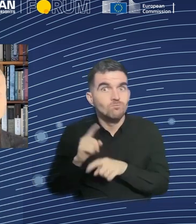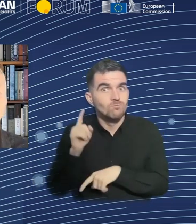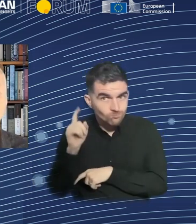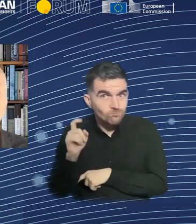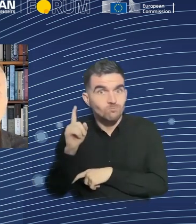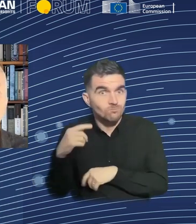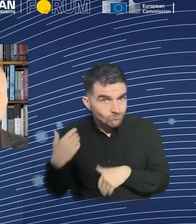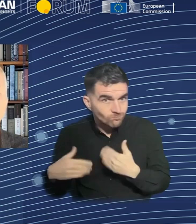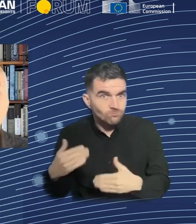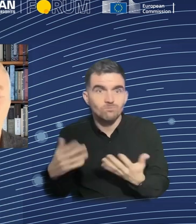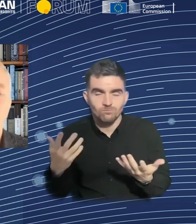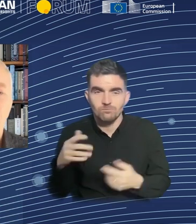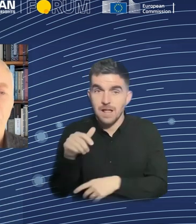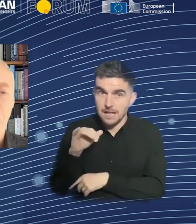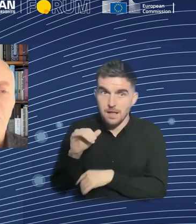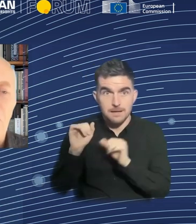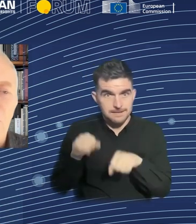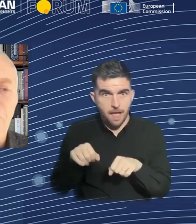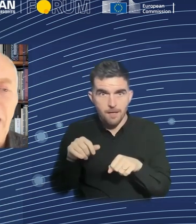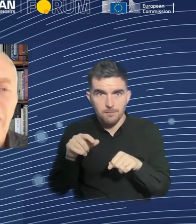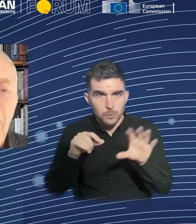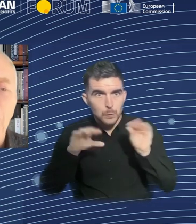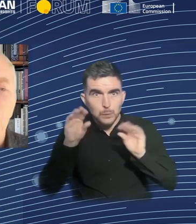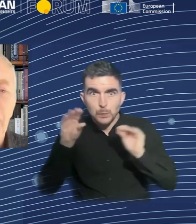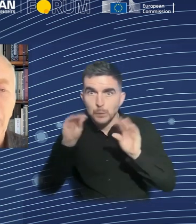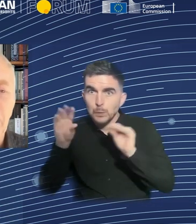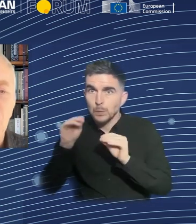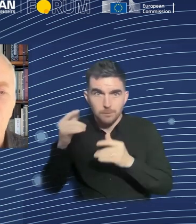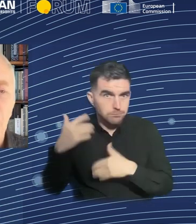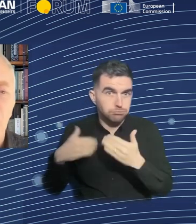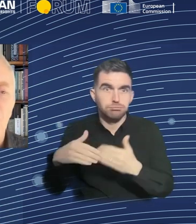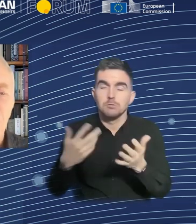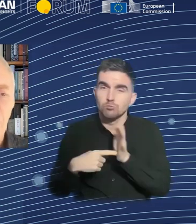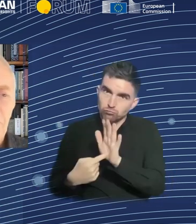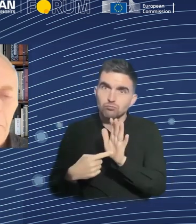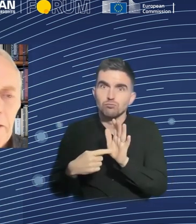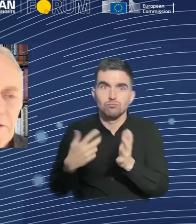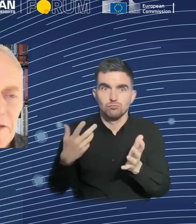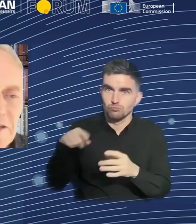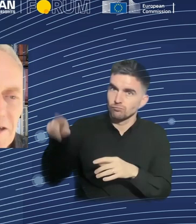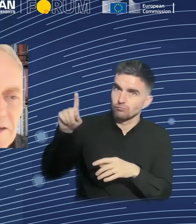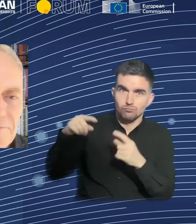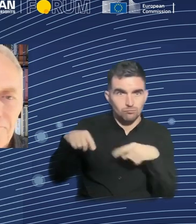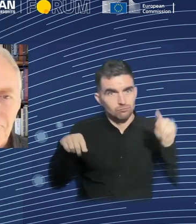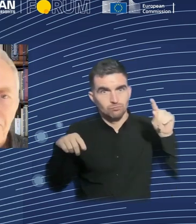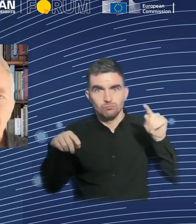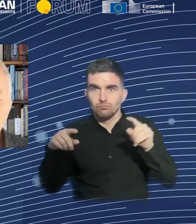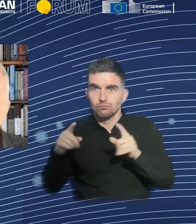their owners. And in order for that to happen, we need a distributed ownership. So next slide.